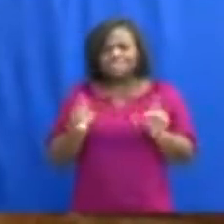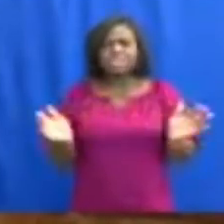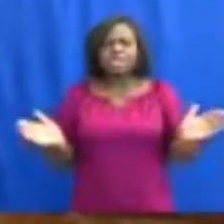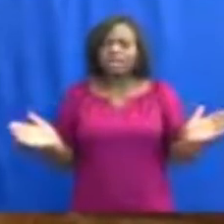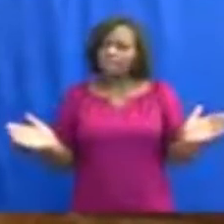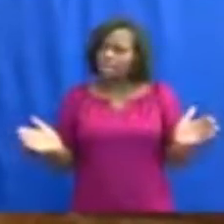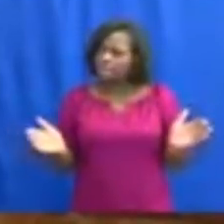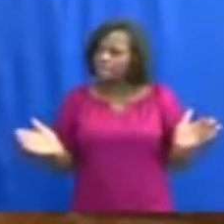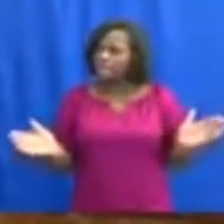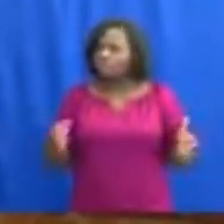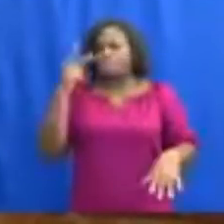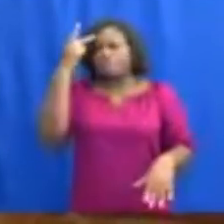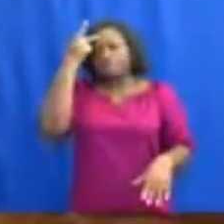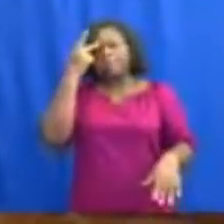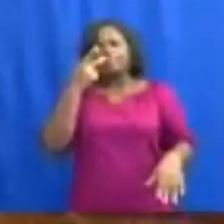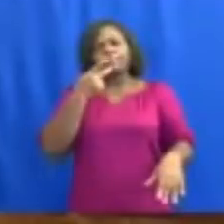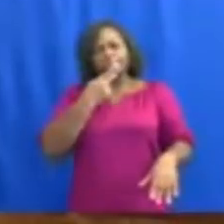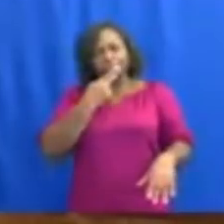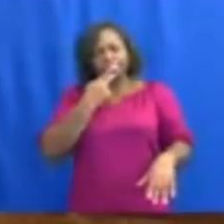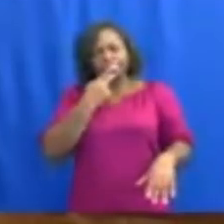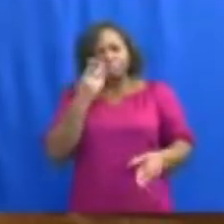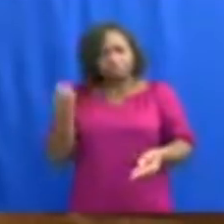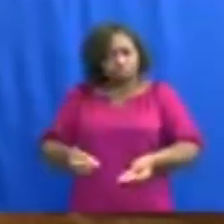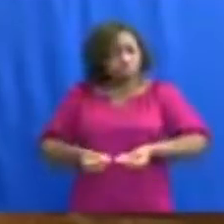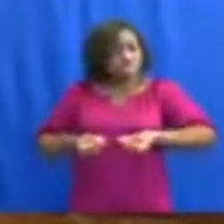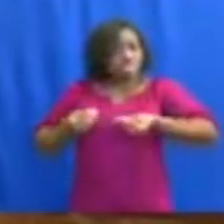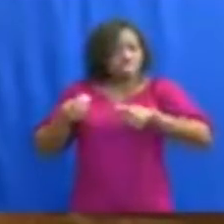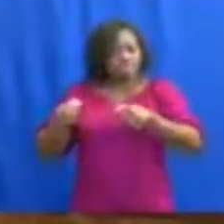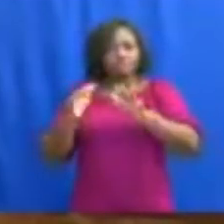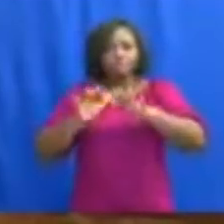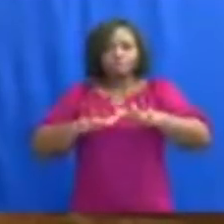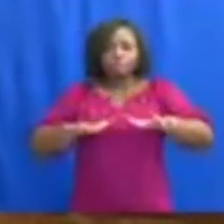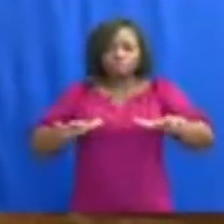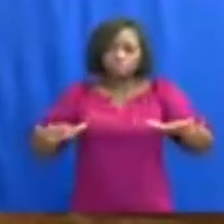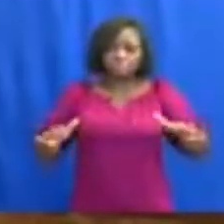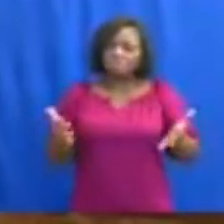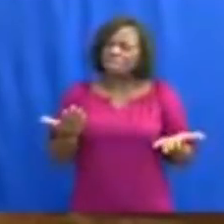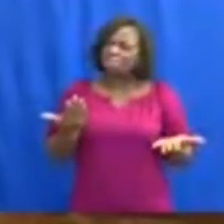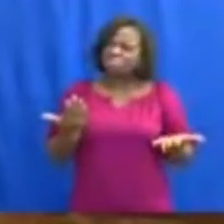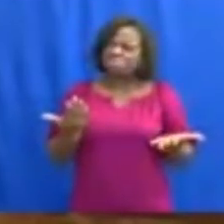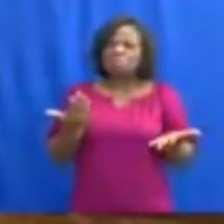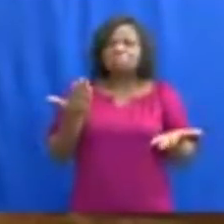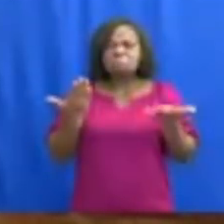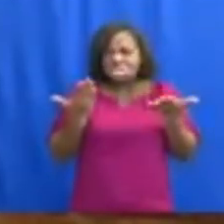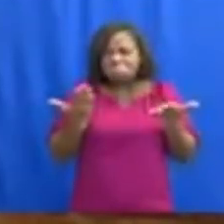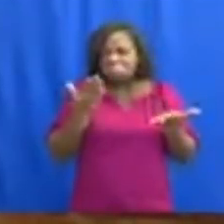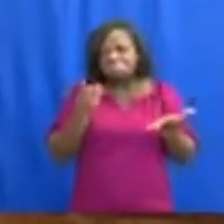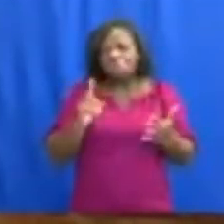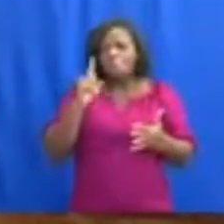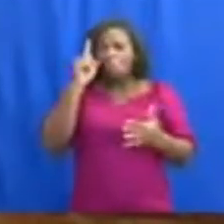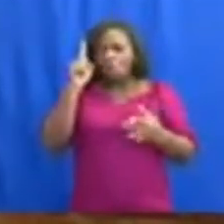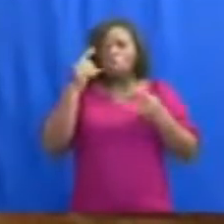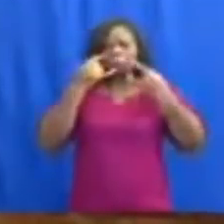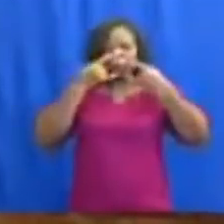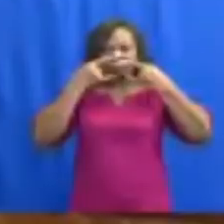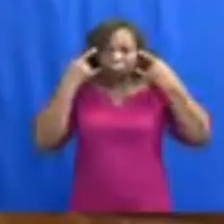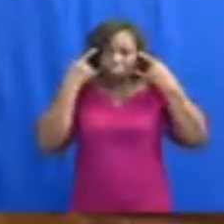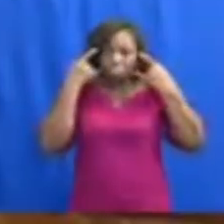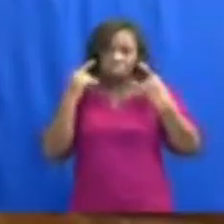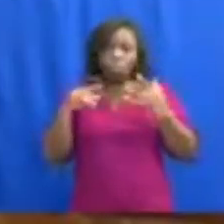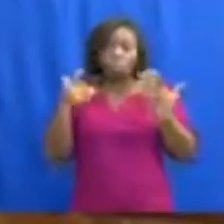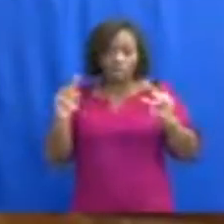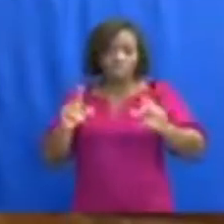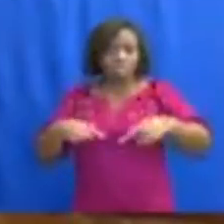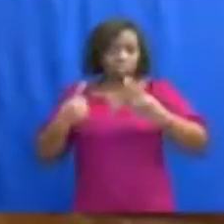to provide their awards and children with at least one face covering, on their way to